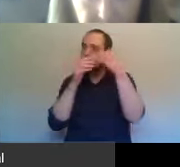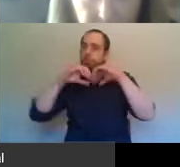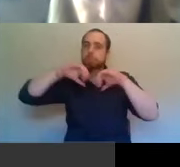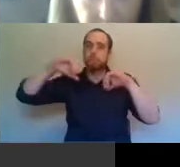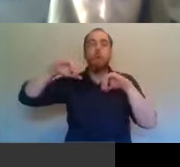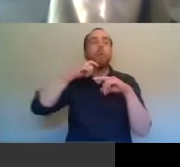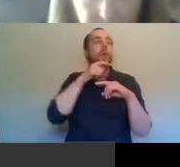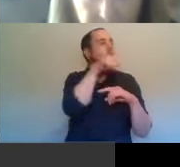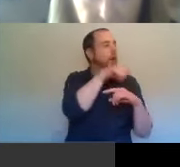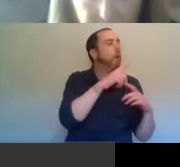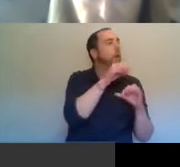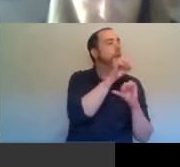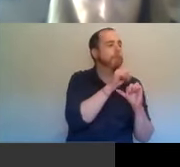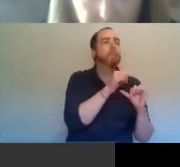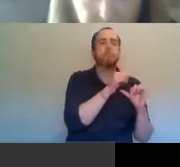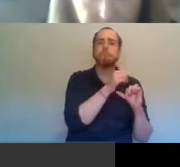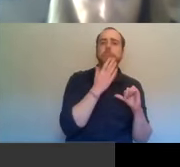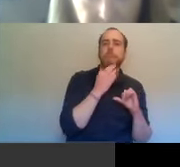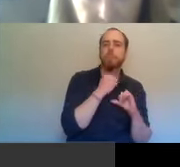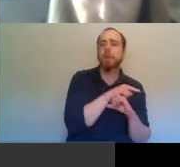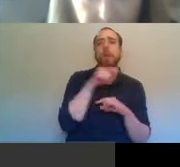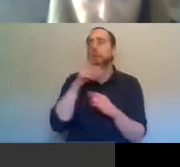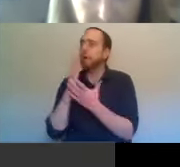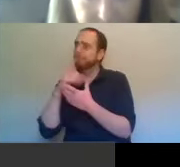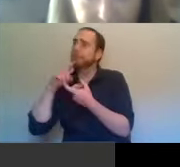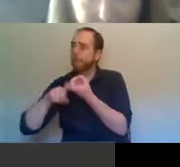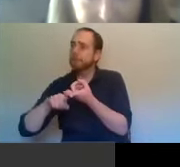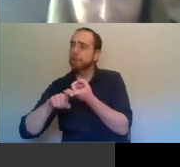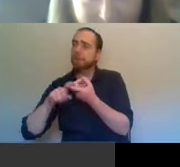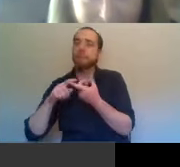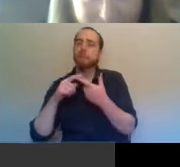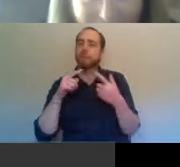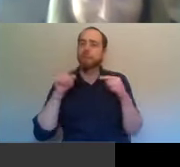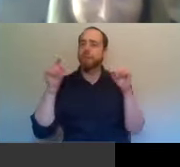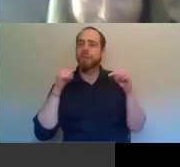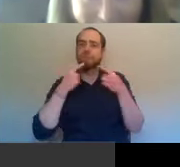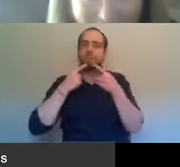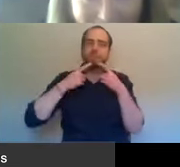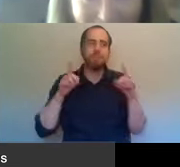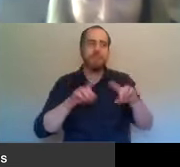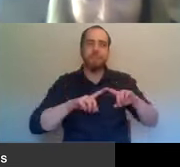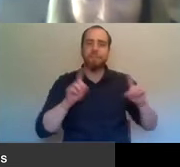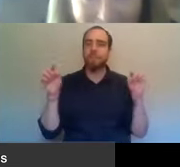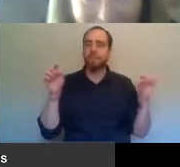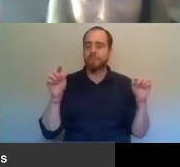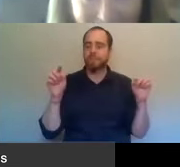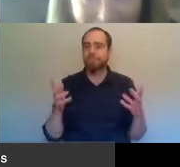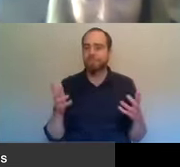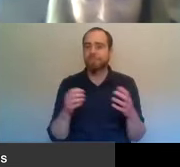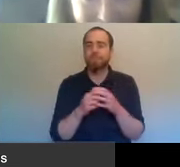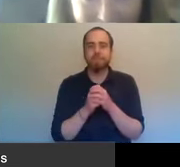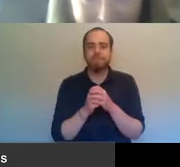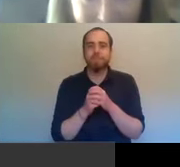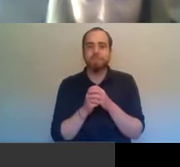which is the only way he would get a deal, but that's Lloyd George for you. Um, he, uh, the, the, and there was a,